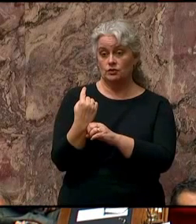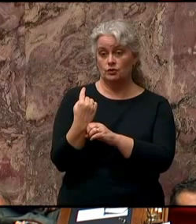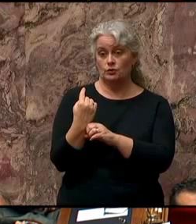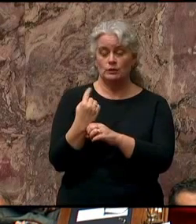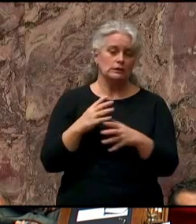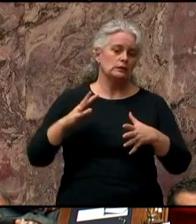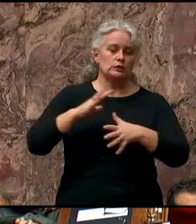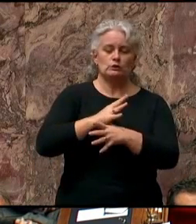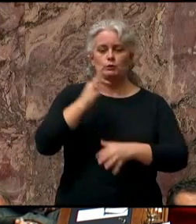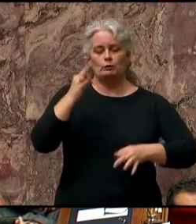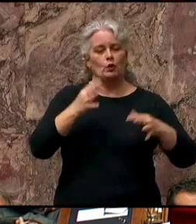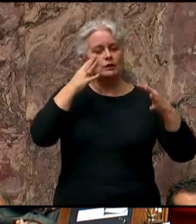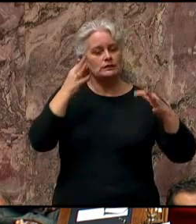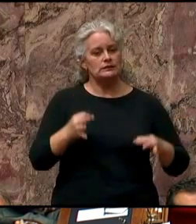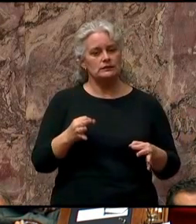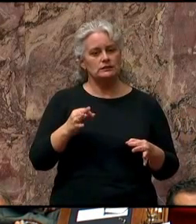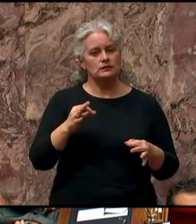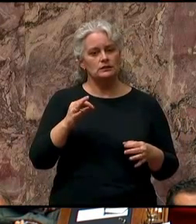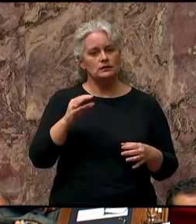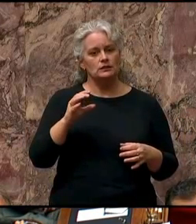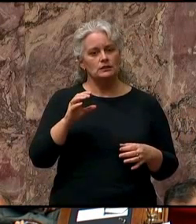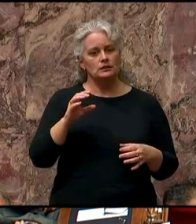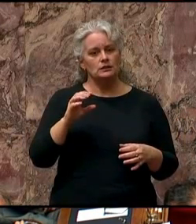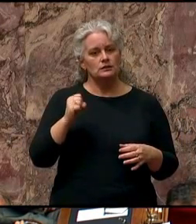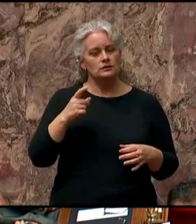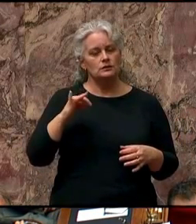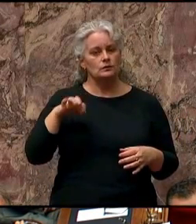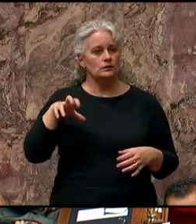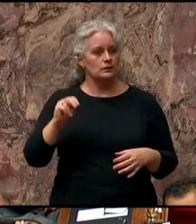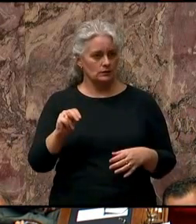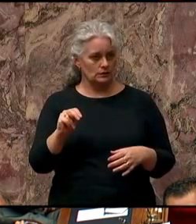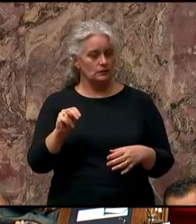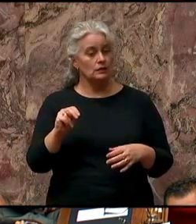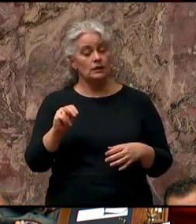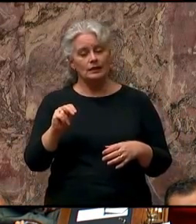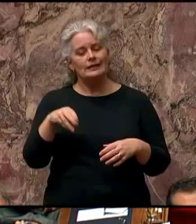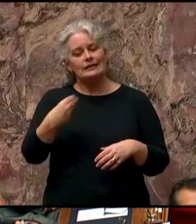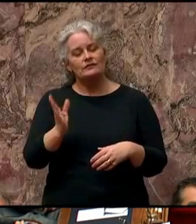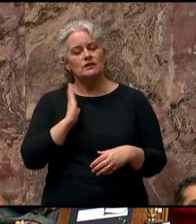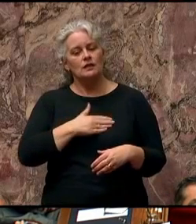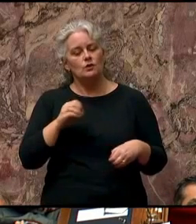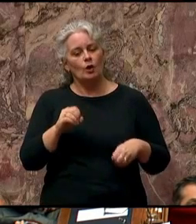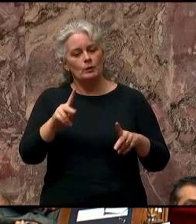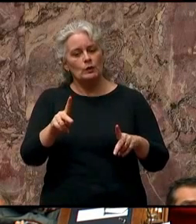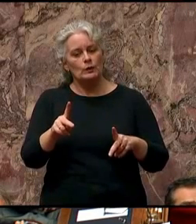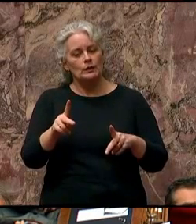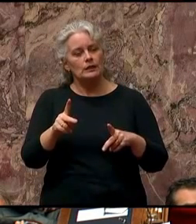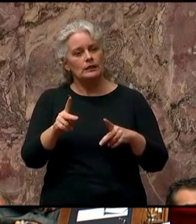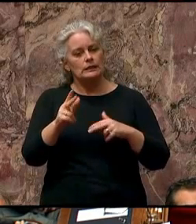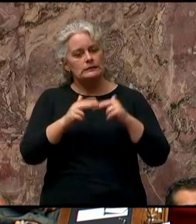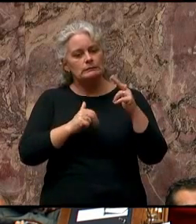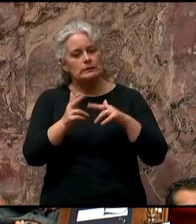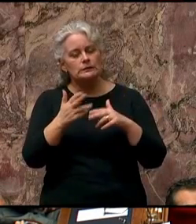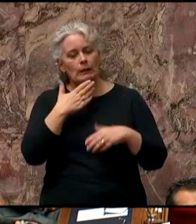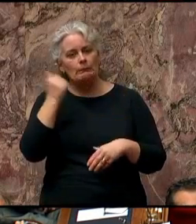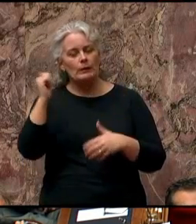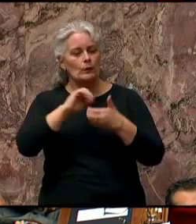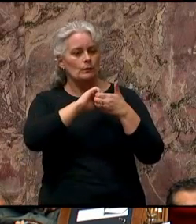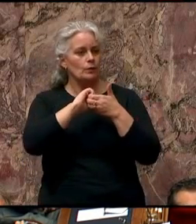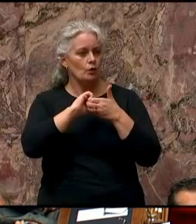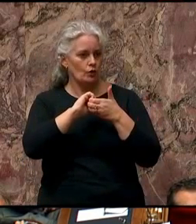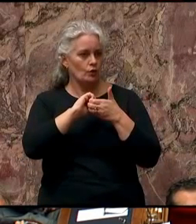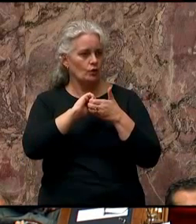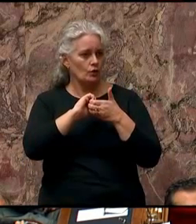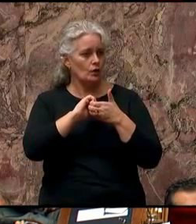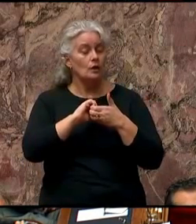Court decision on Tsukotan title is an opportunity to build a better partnership. Our government has started this